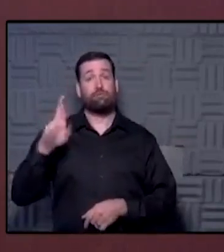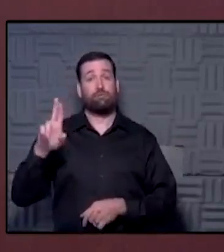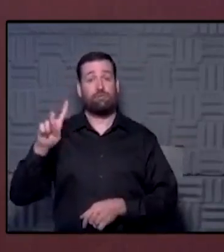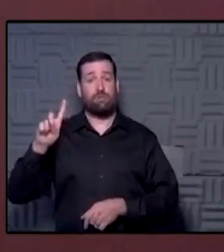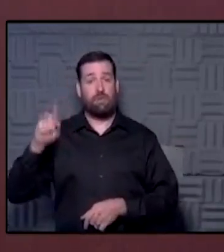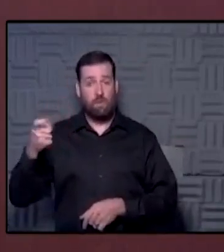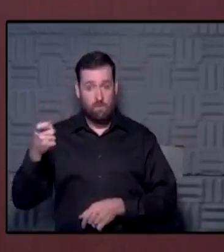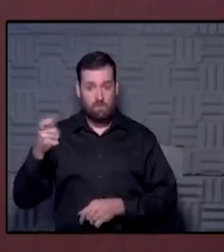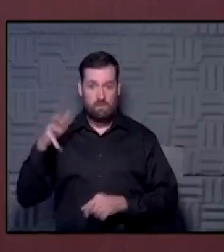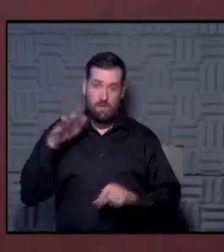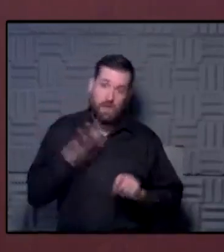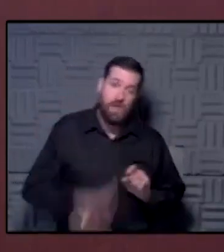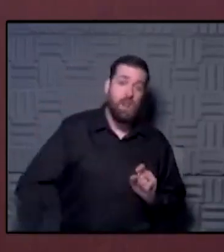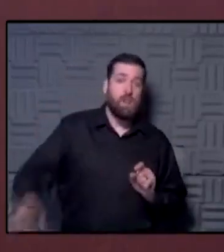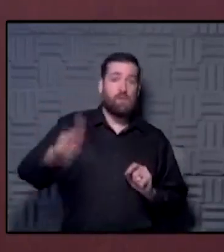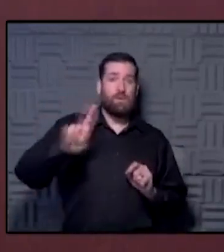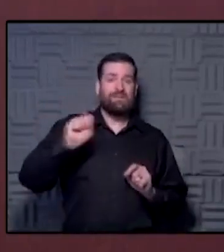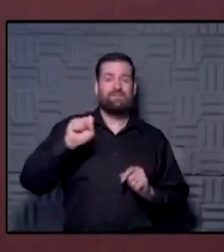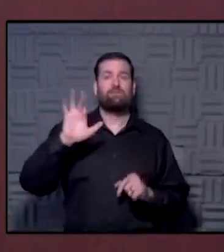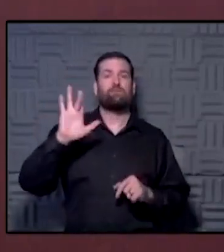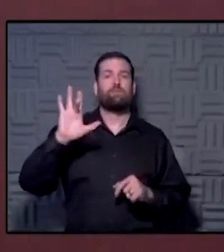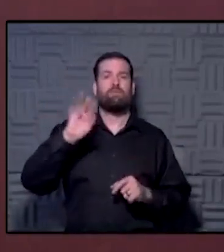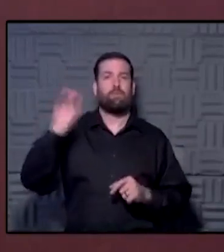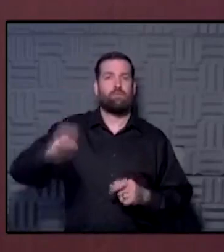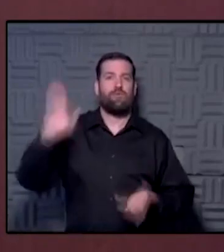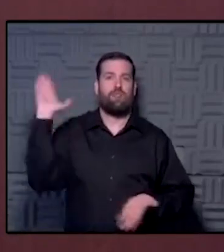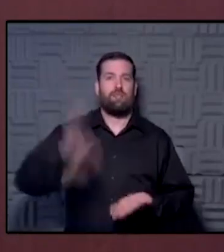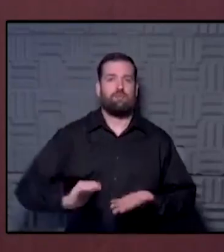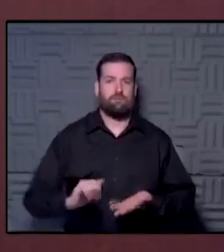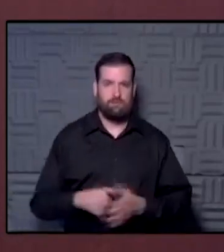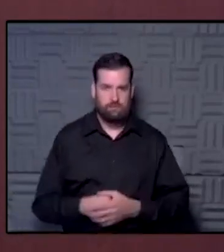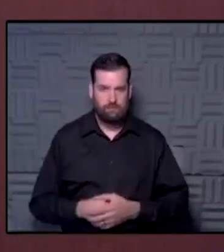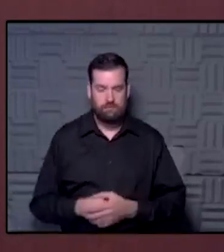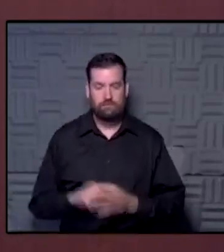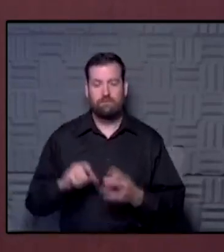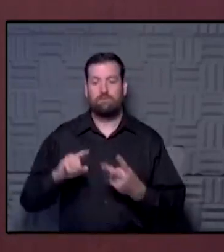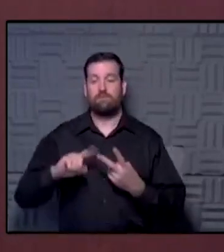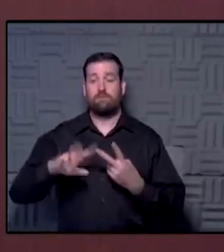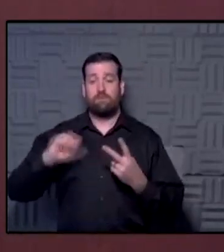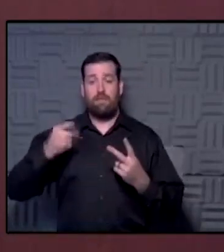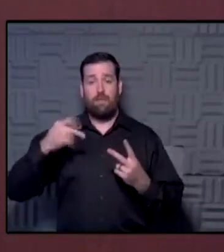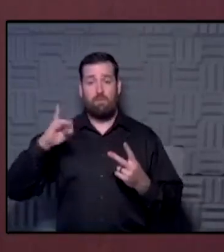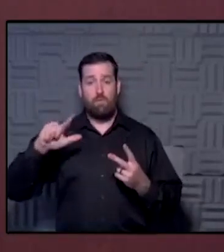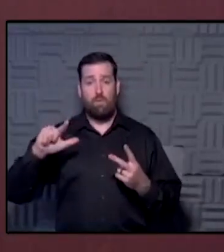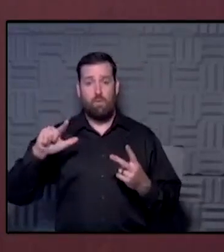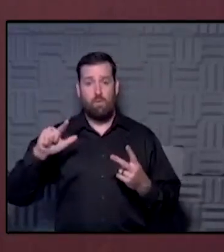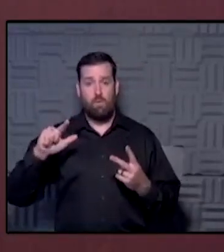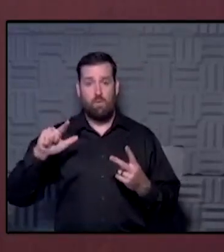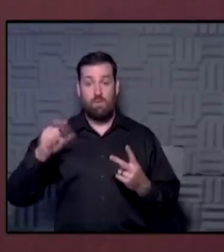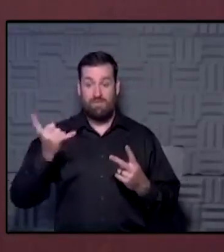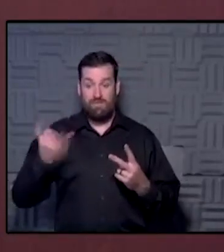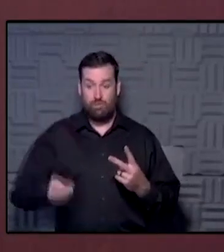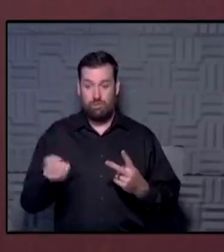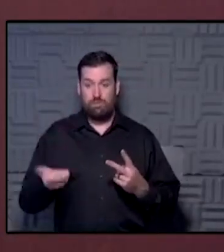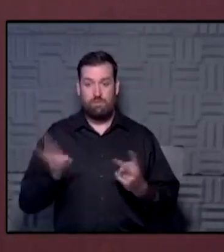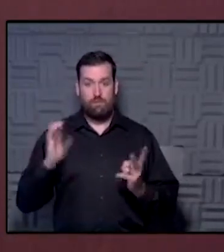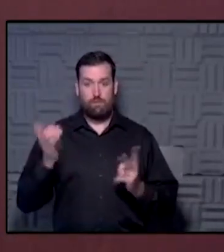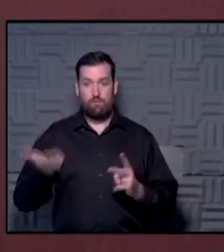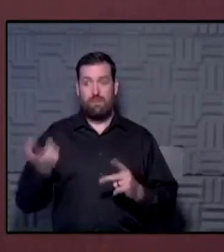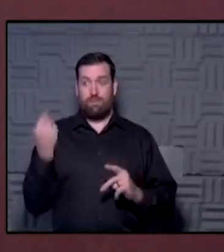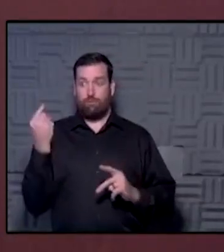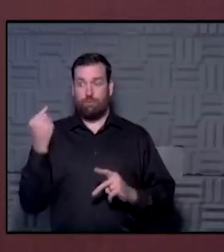across this country was down about 25%. And then April this year, compared to April last year, cancer diagnosis was down about